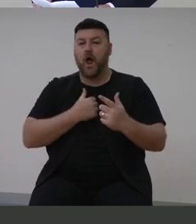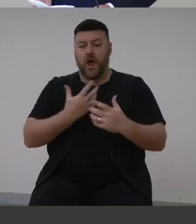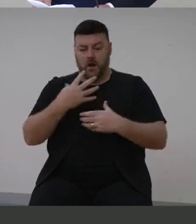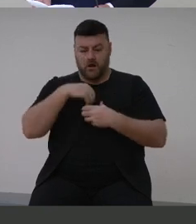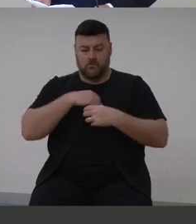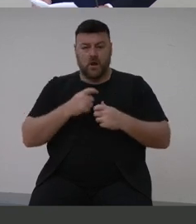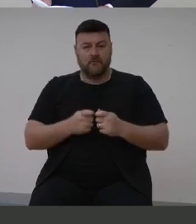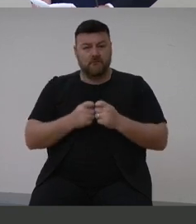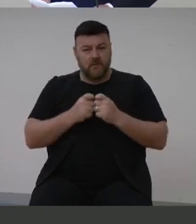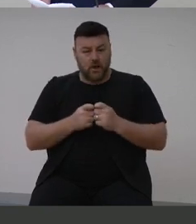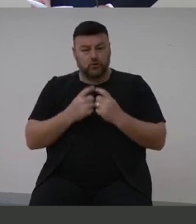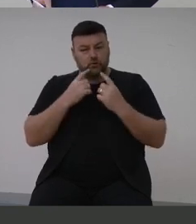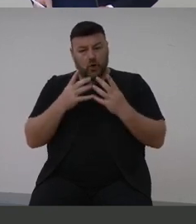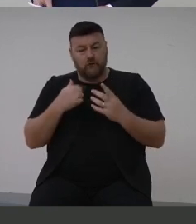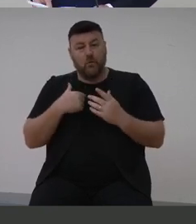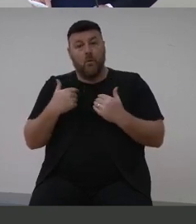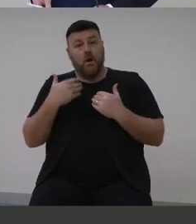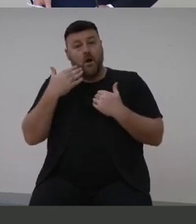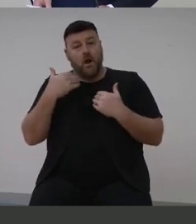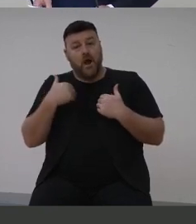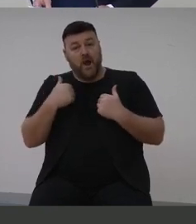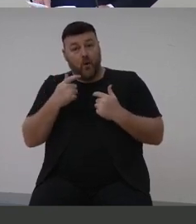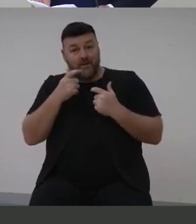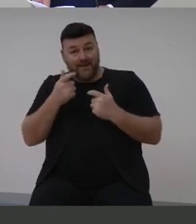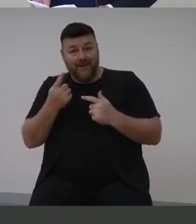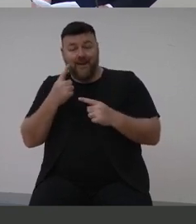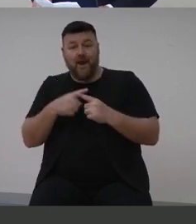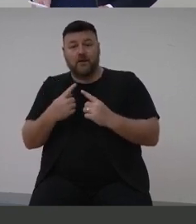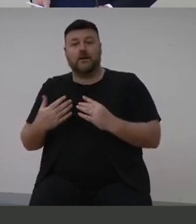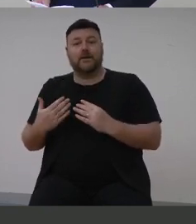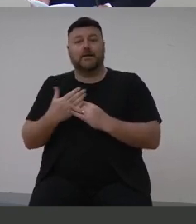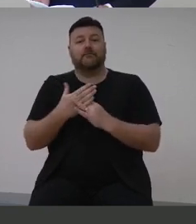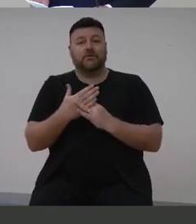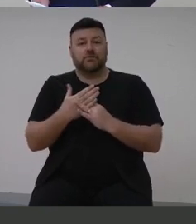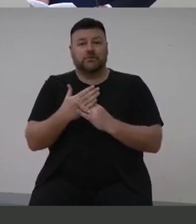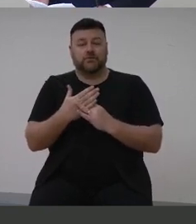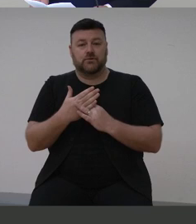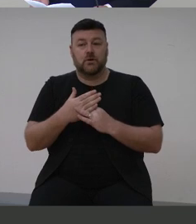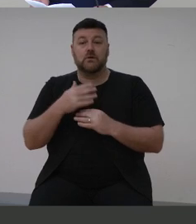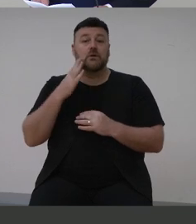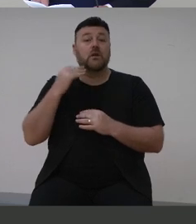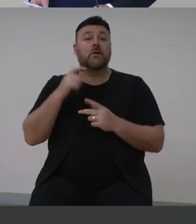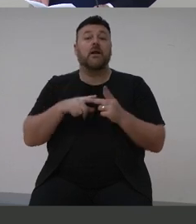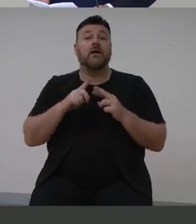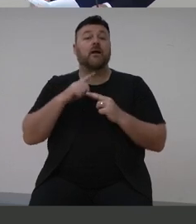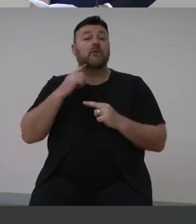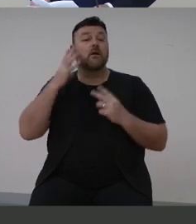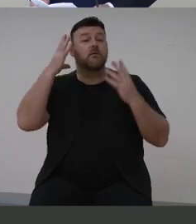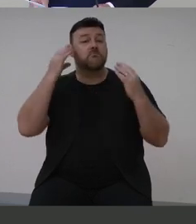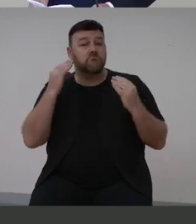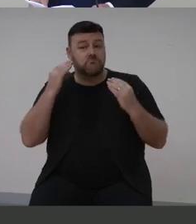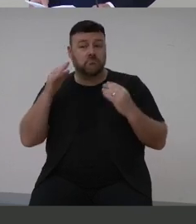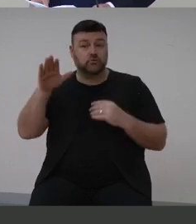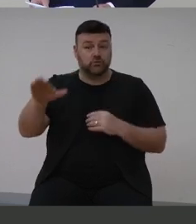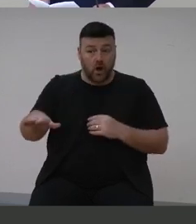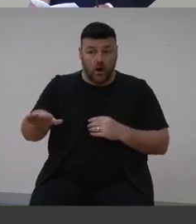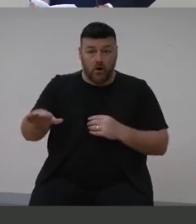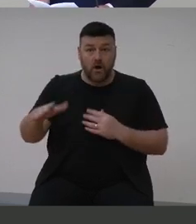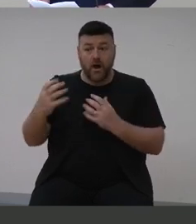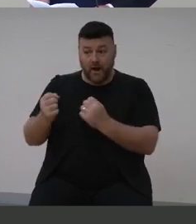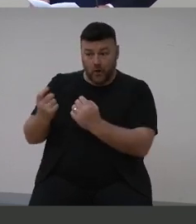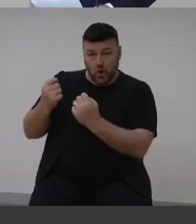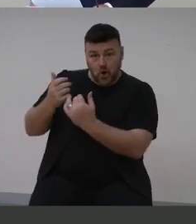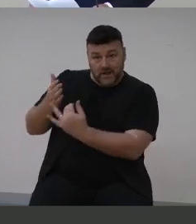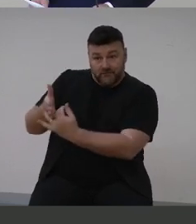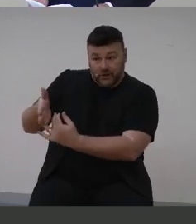healthcare and prevention, stronger, safer, together. Whether it's a hearing impaired child receiving early intervention or an older person